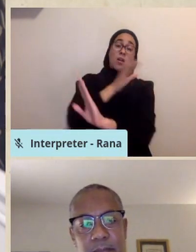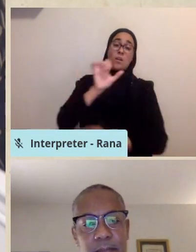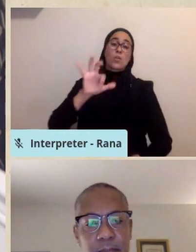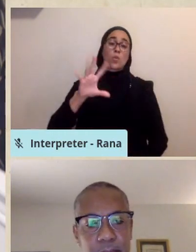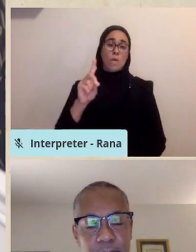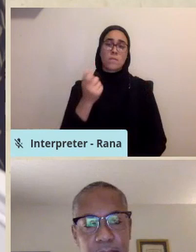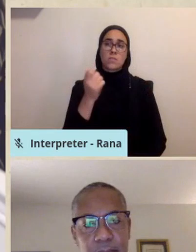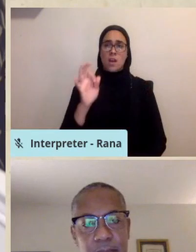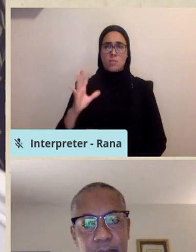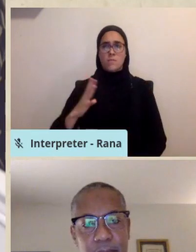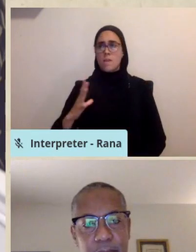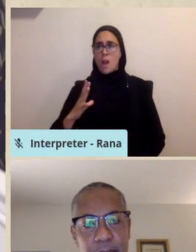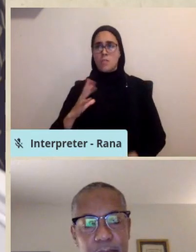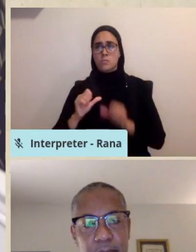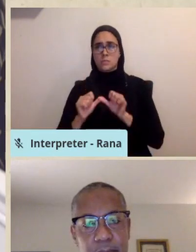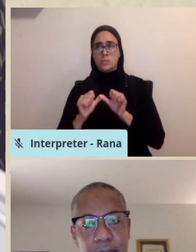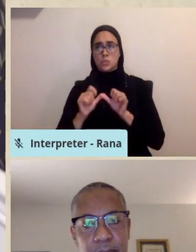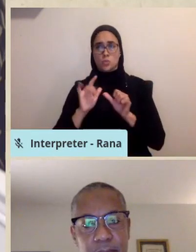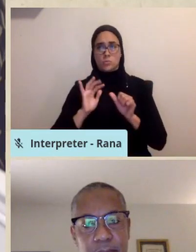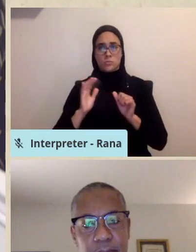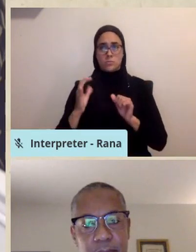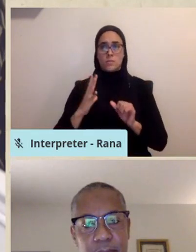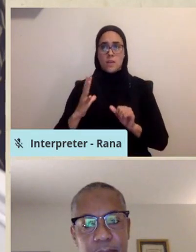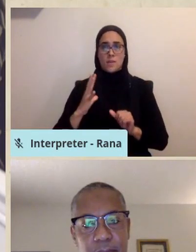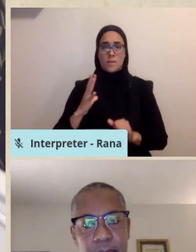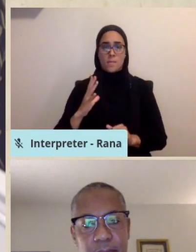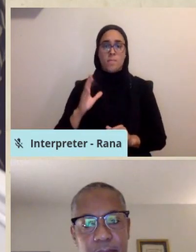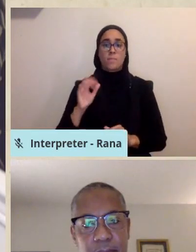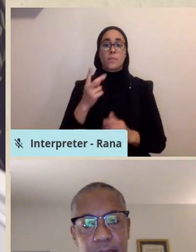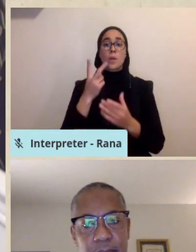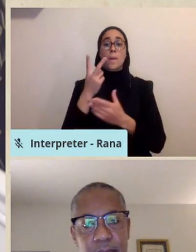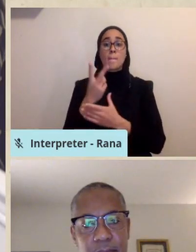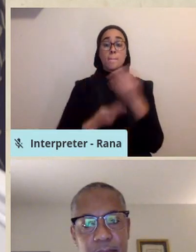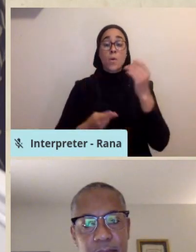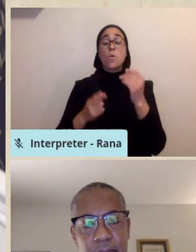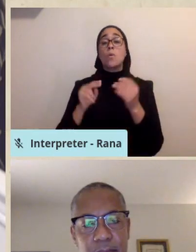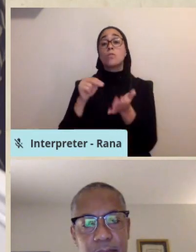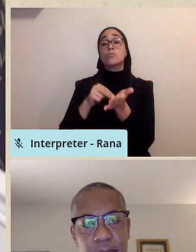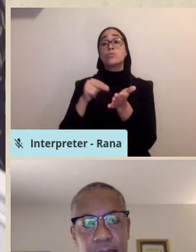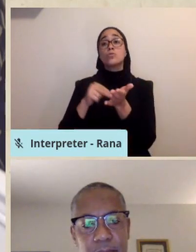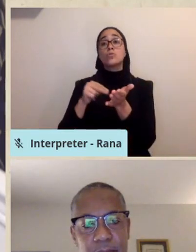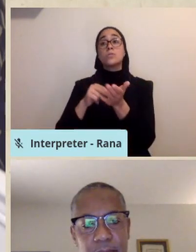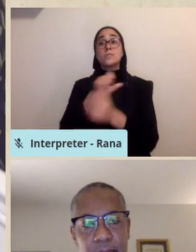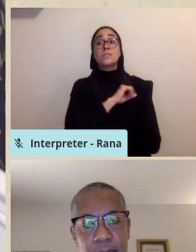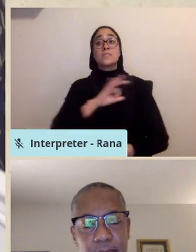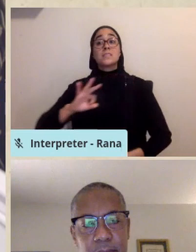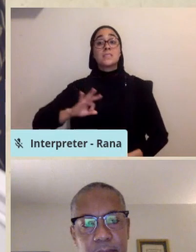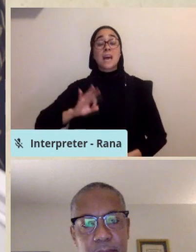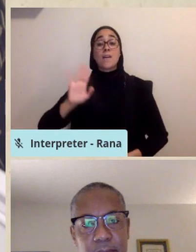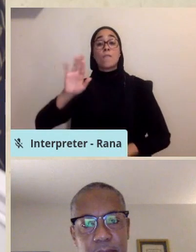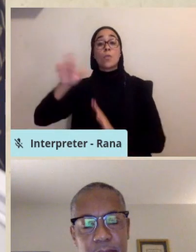the role of the nursing staff, the role the nursing staff has to play is essentially the same